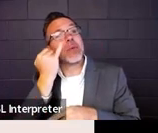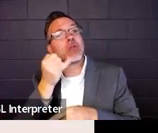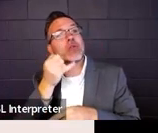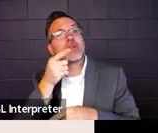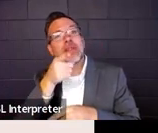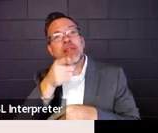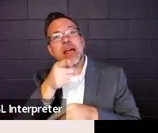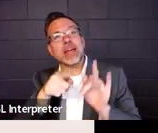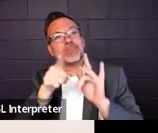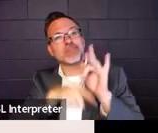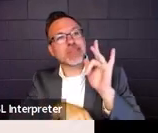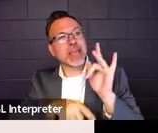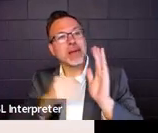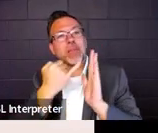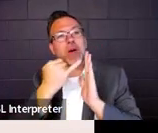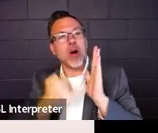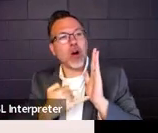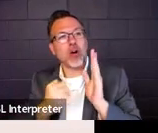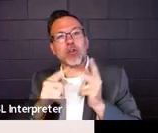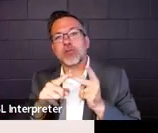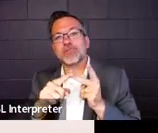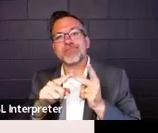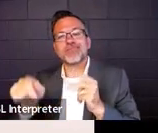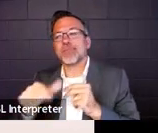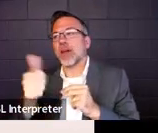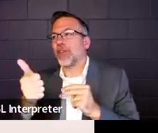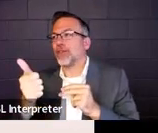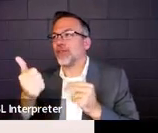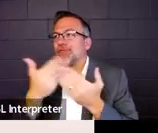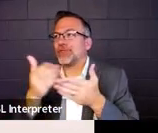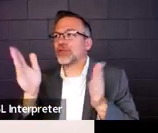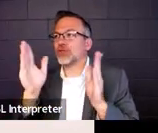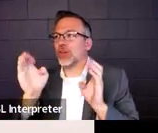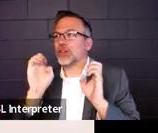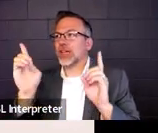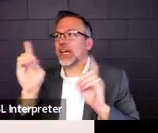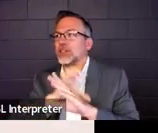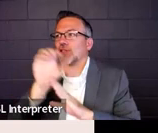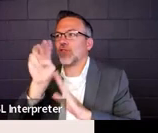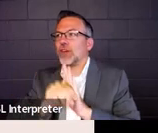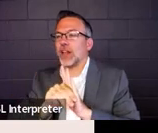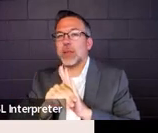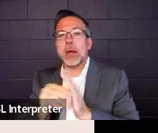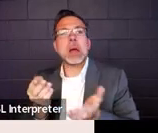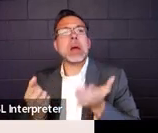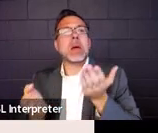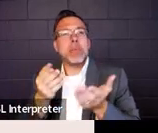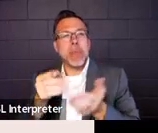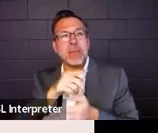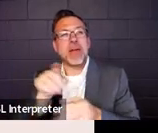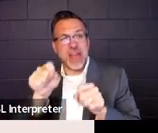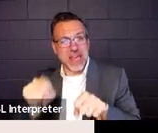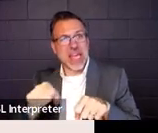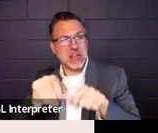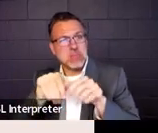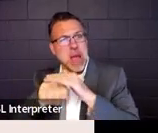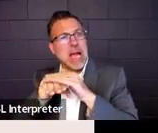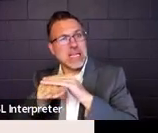or, you know, other general ed curriculum. mean, might be possible to access it, but full access